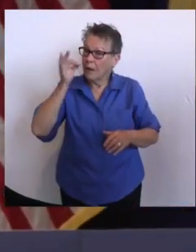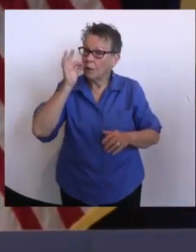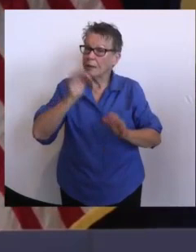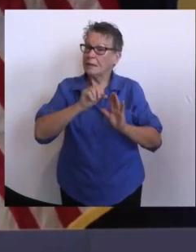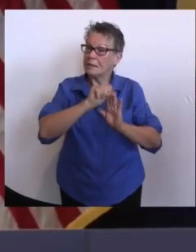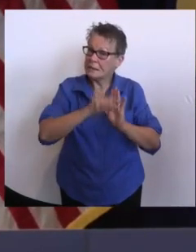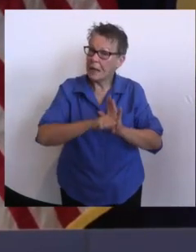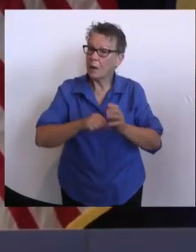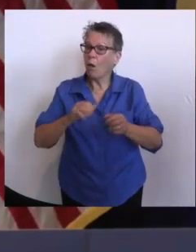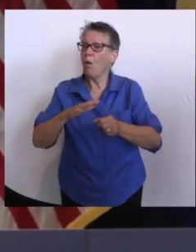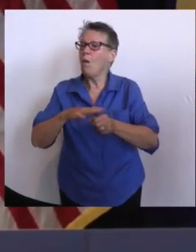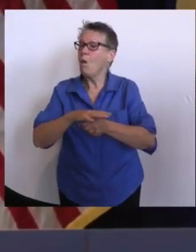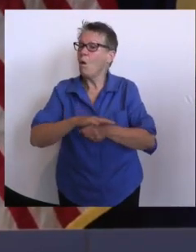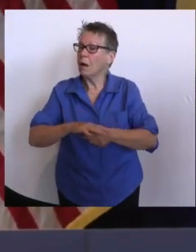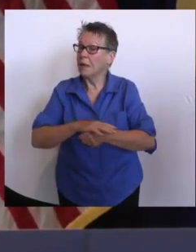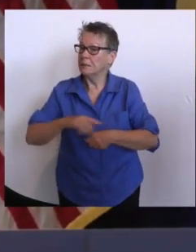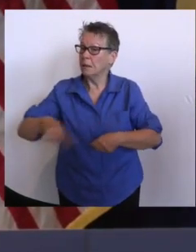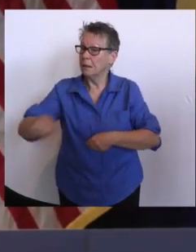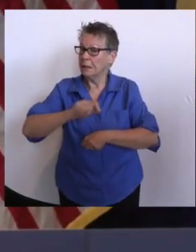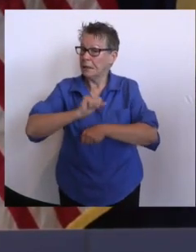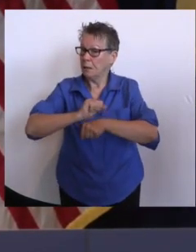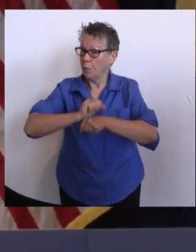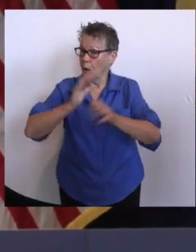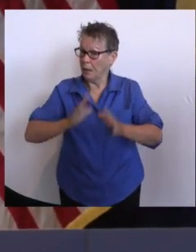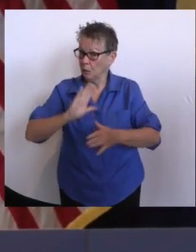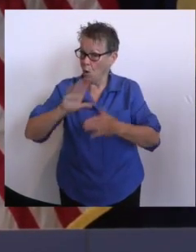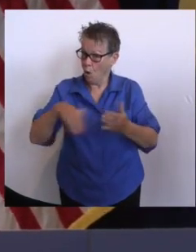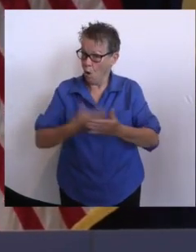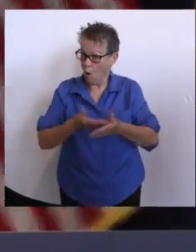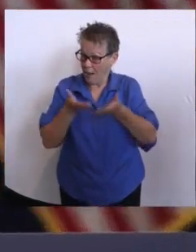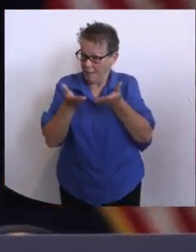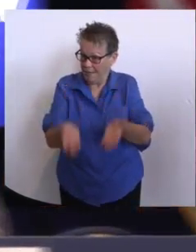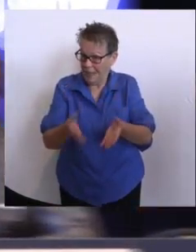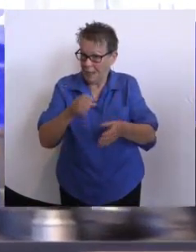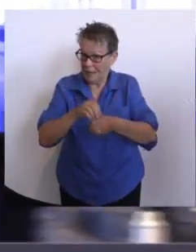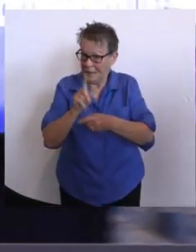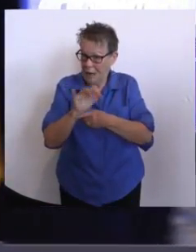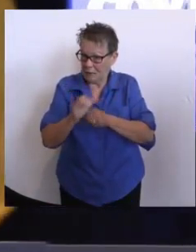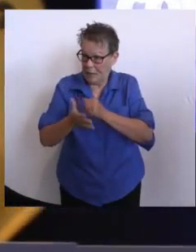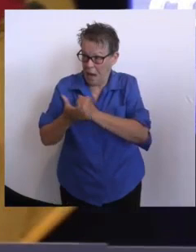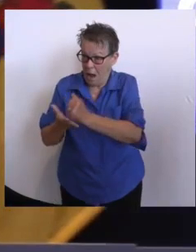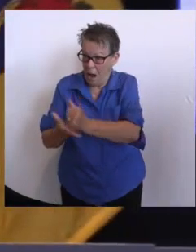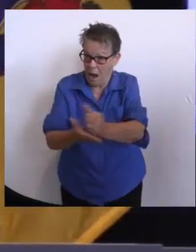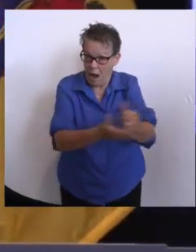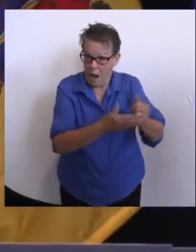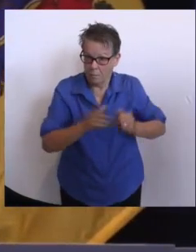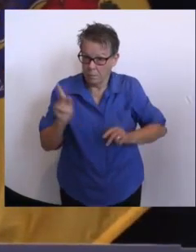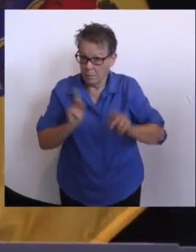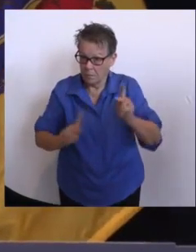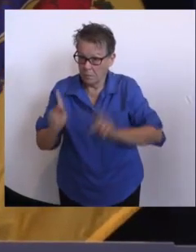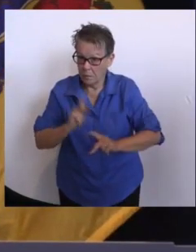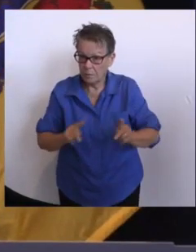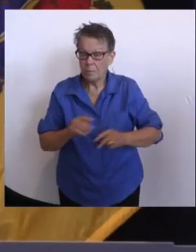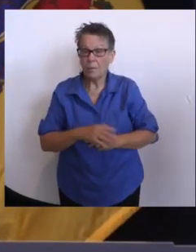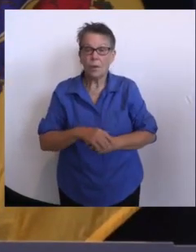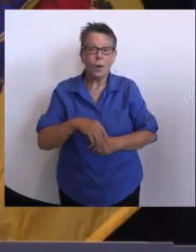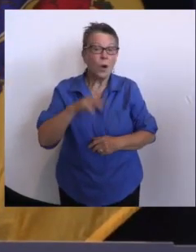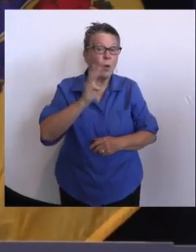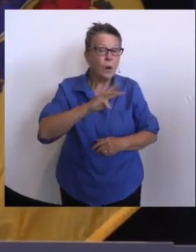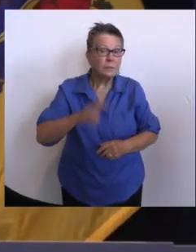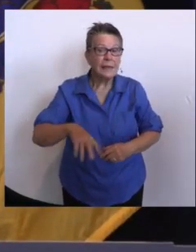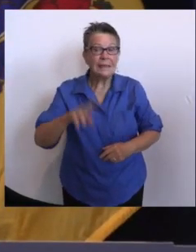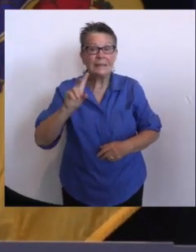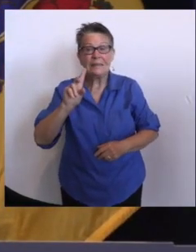processes associated with the recovery effort. Fantastic. Again, it's disasterassistance.gov is the website, folks, if you're in those 11 counties.